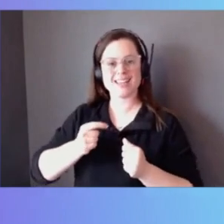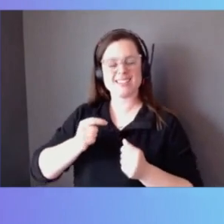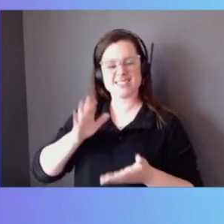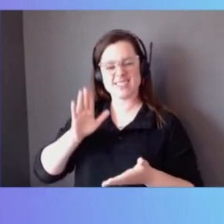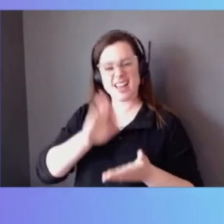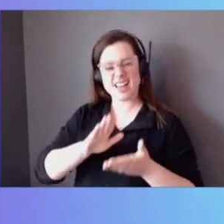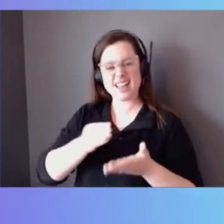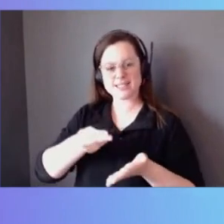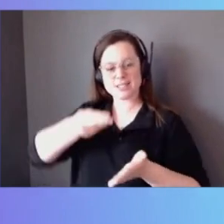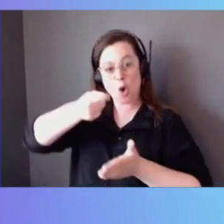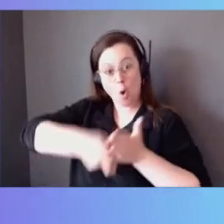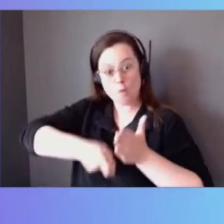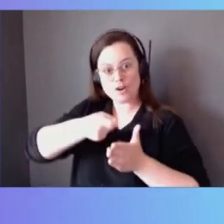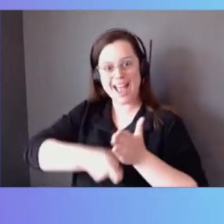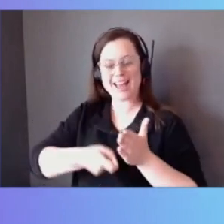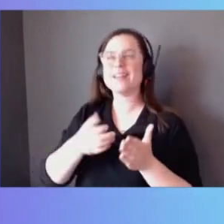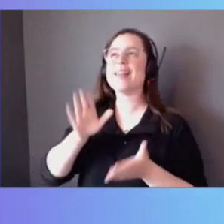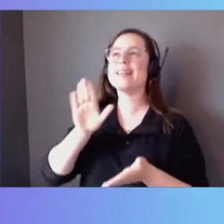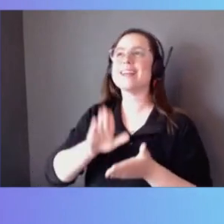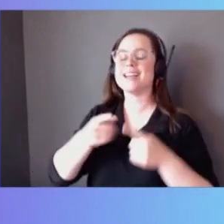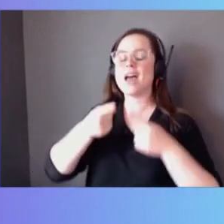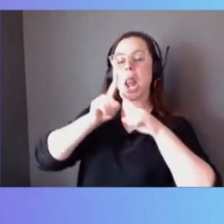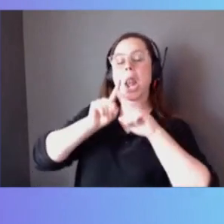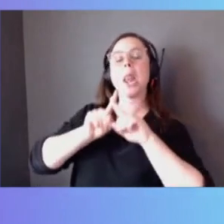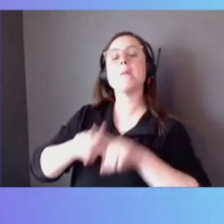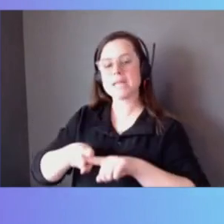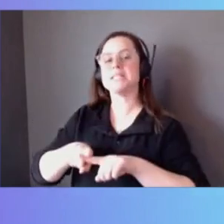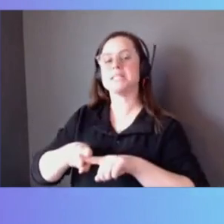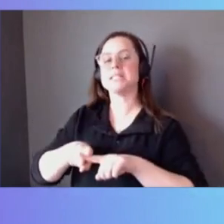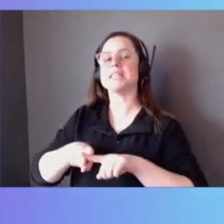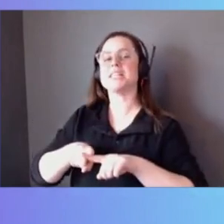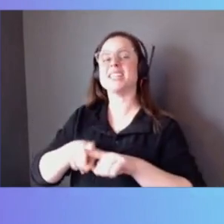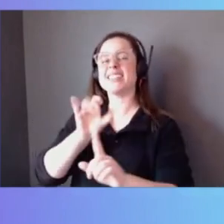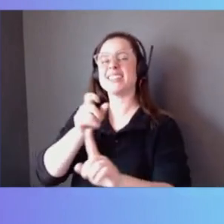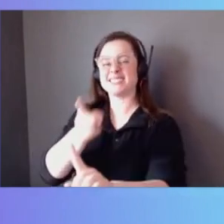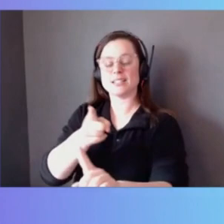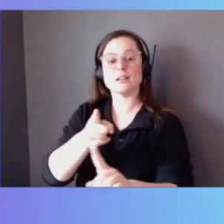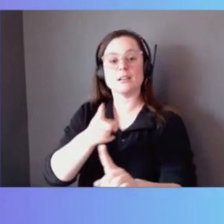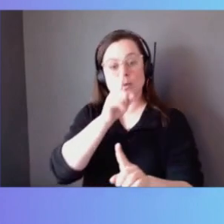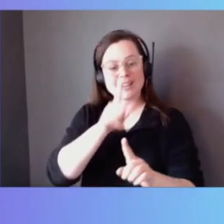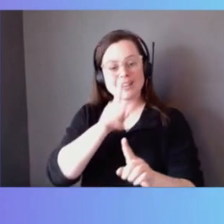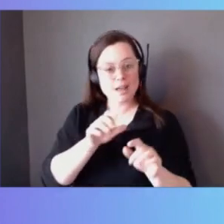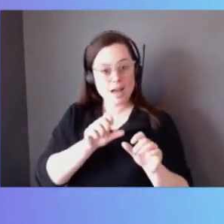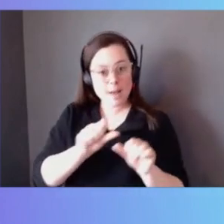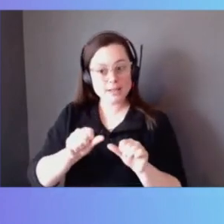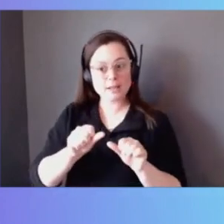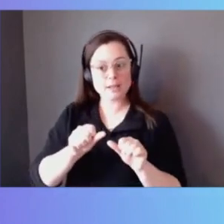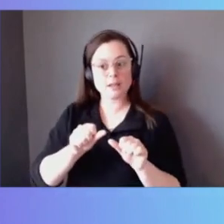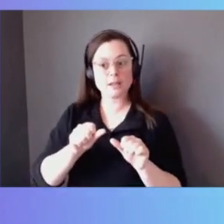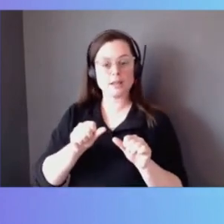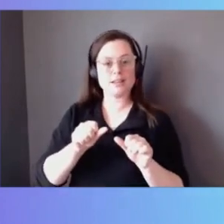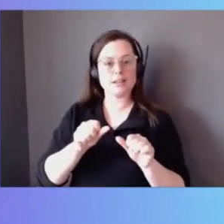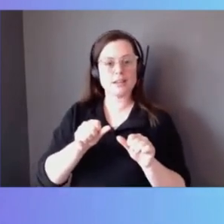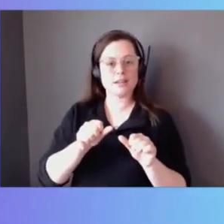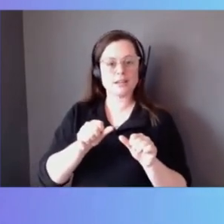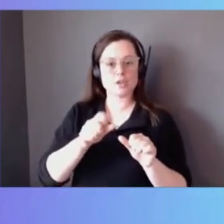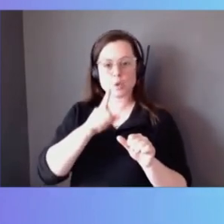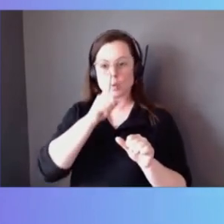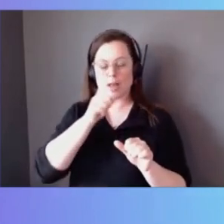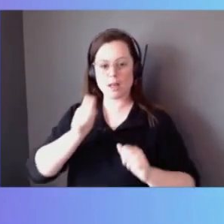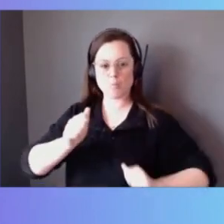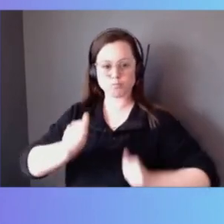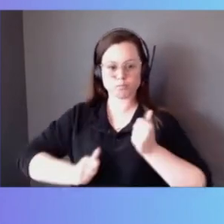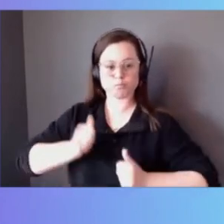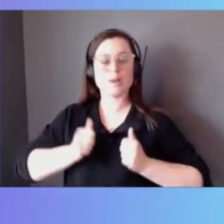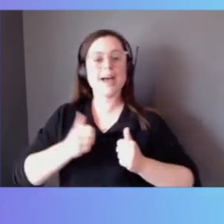Dependencies is the word I was looking for. Yeah. yes. The ability to have sort of ephemeral containers but